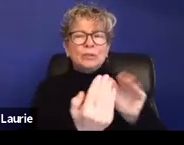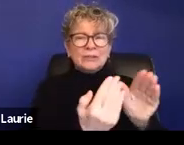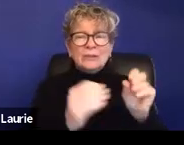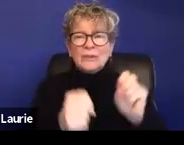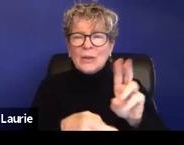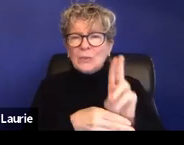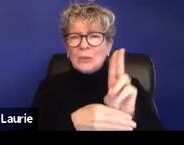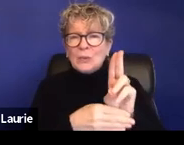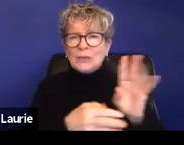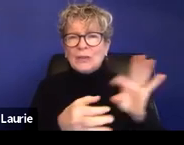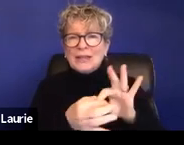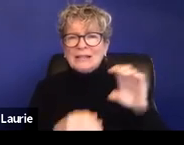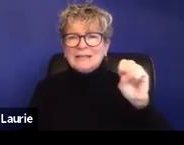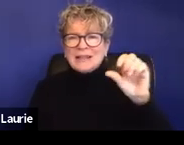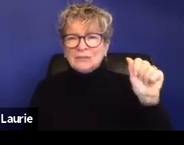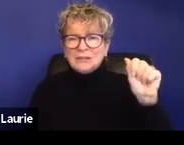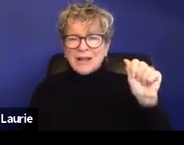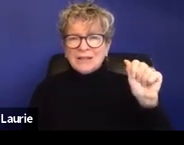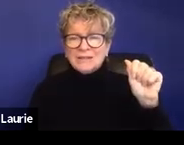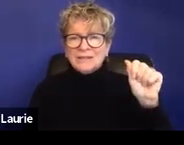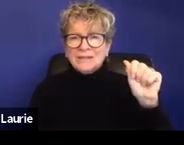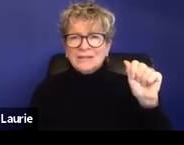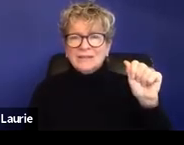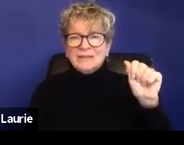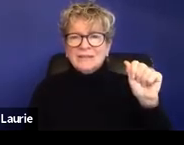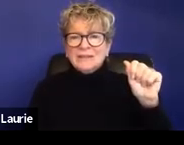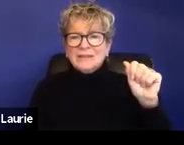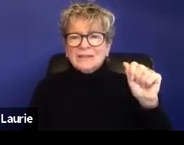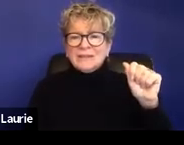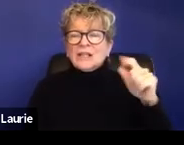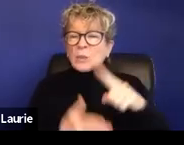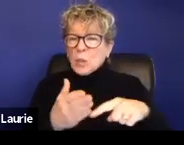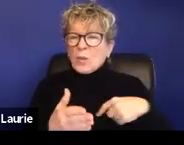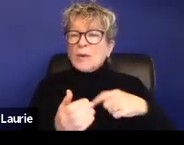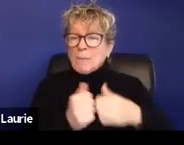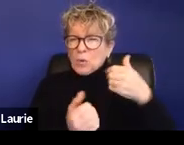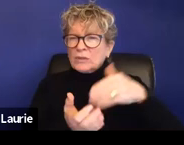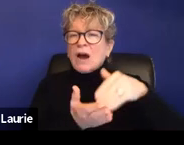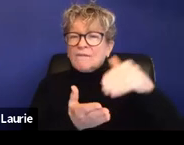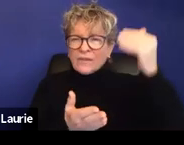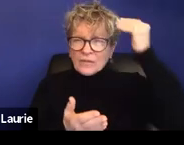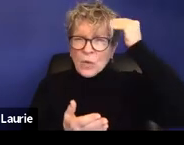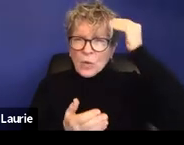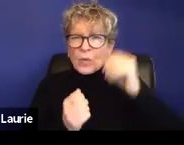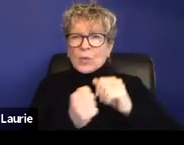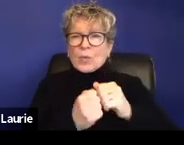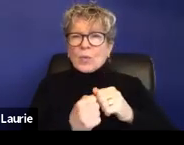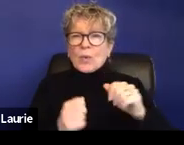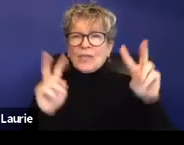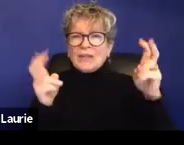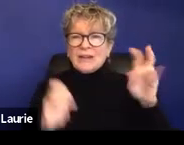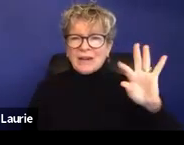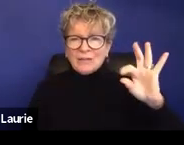to sexual assault, which is what we, um, are most familiar with, with Title IX. But there's